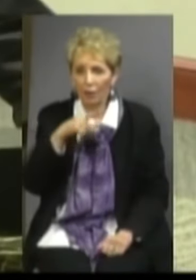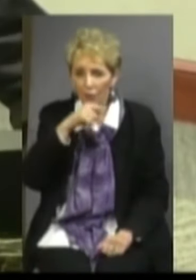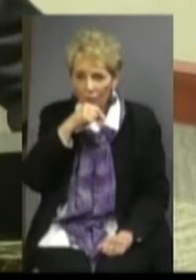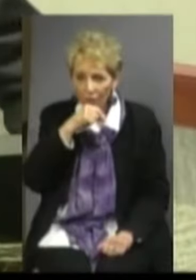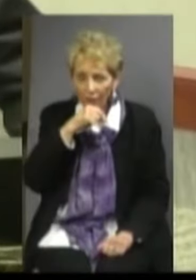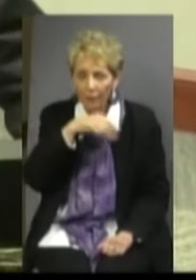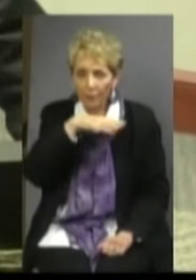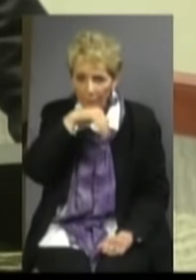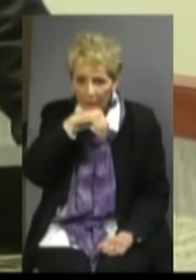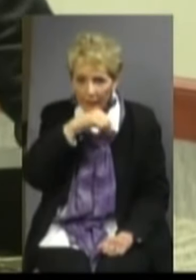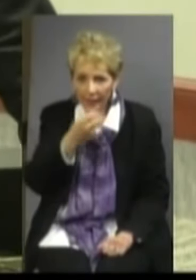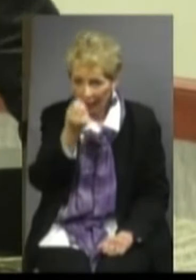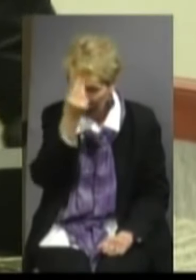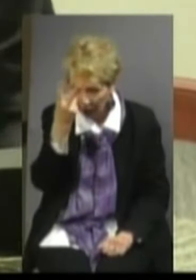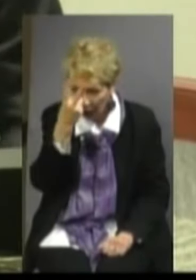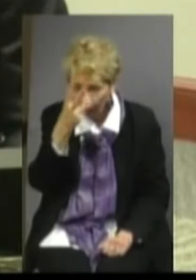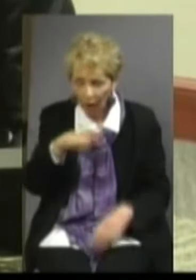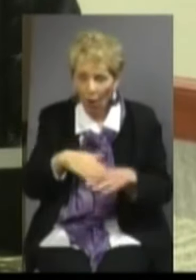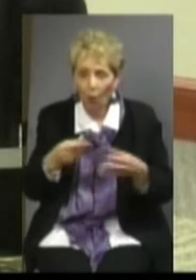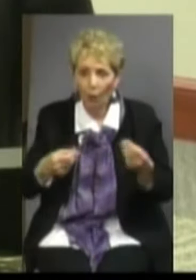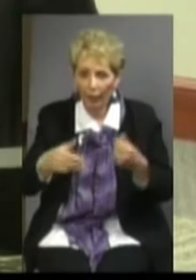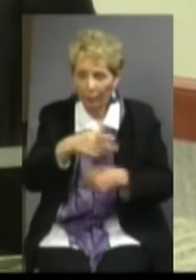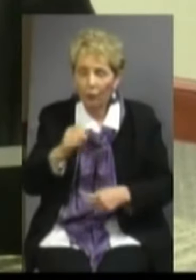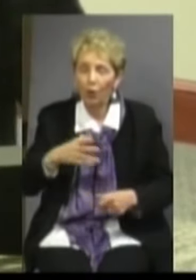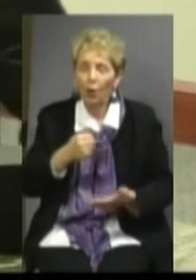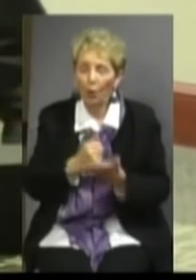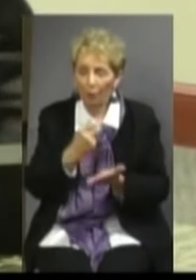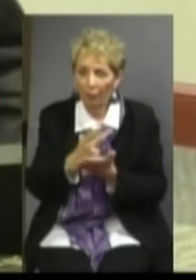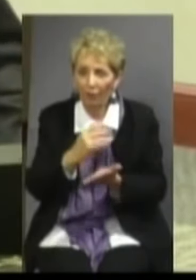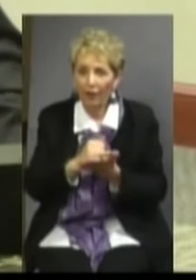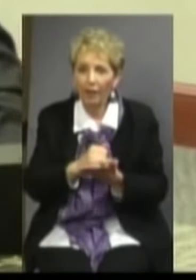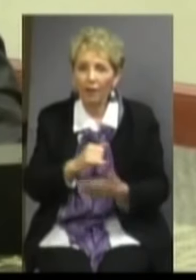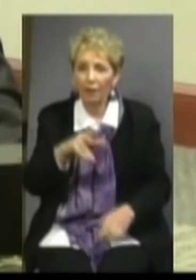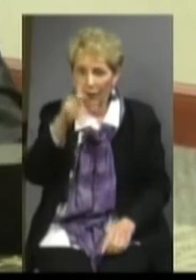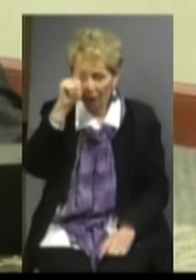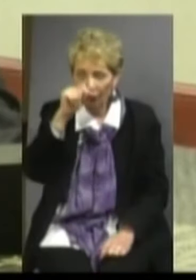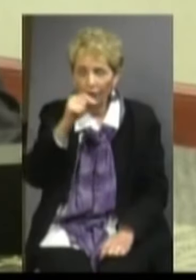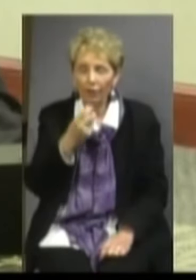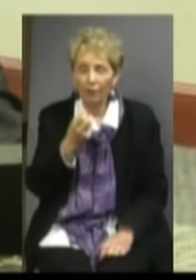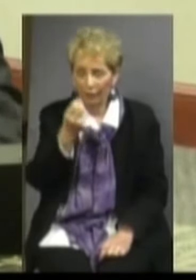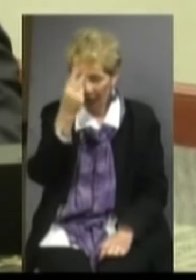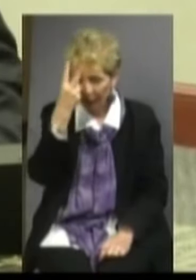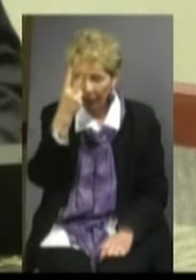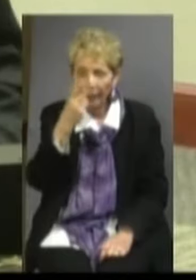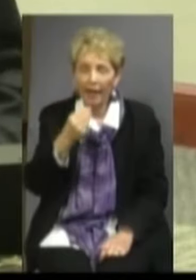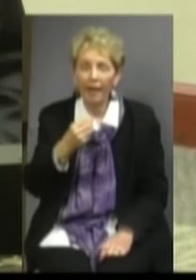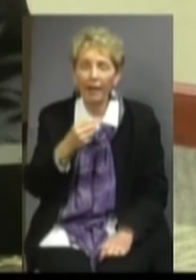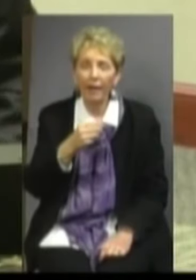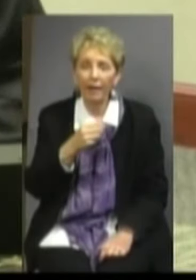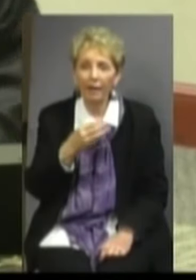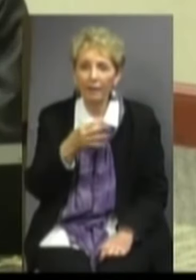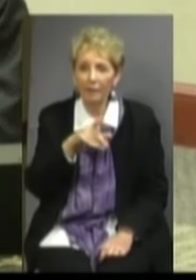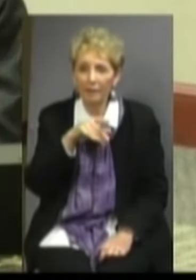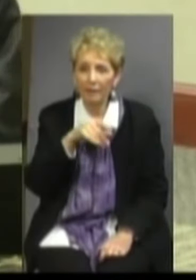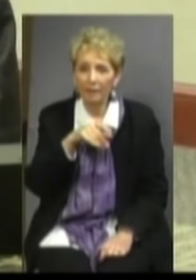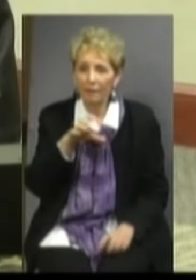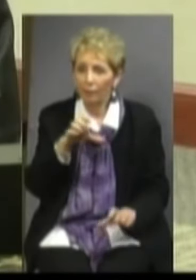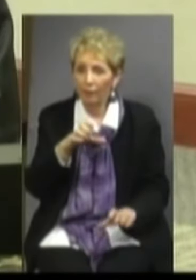on the campus. If you approve that, the chickens, pigs, and goats are doing fine. Thank you very much. We continue to have those